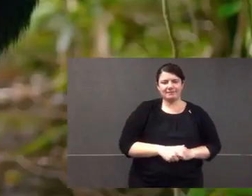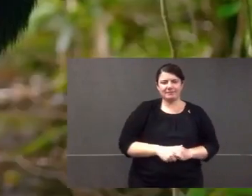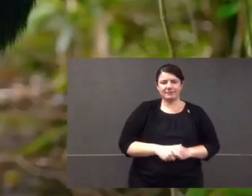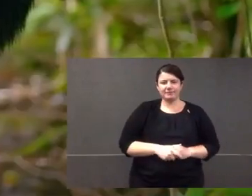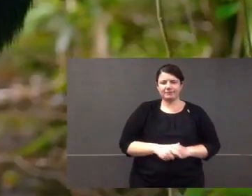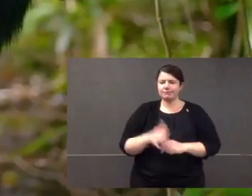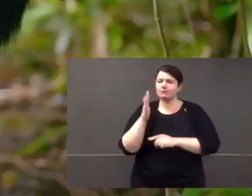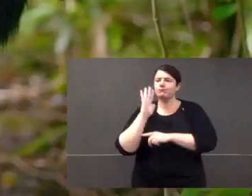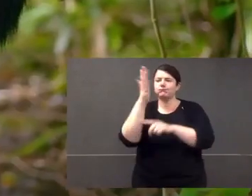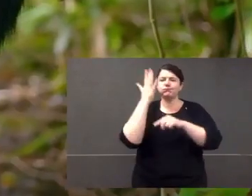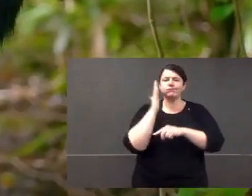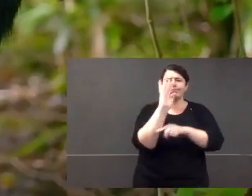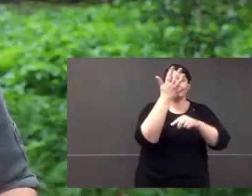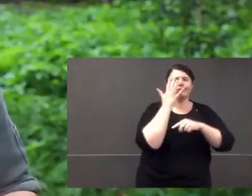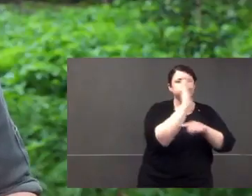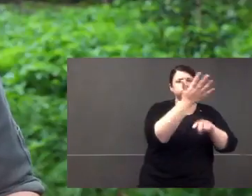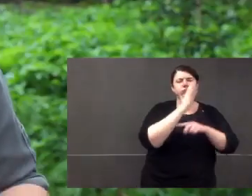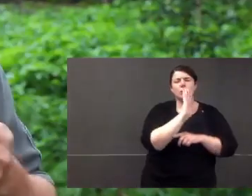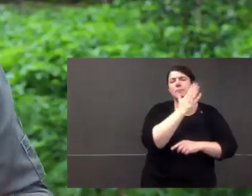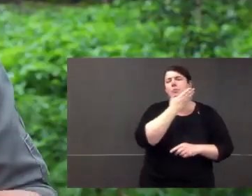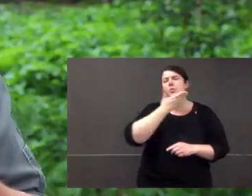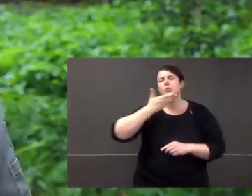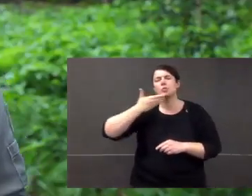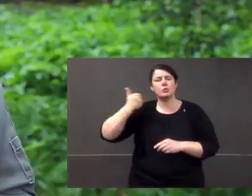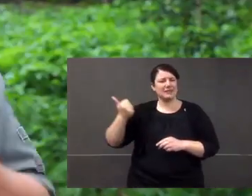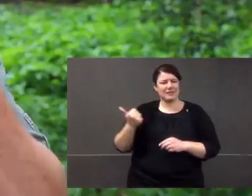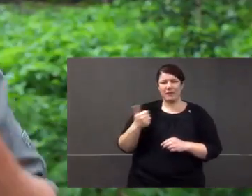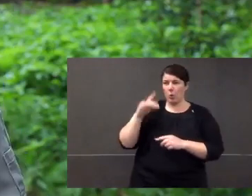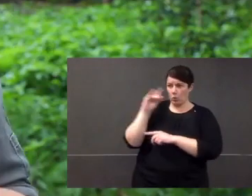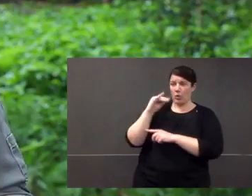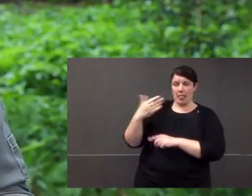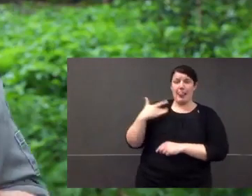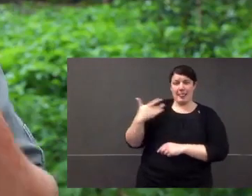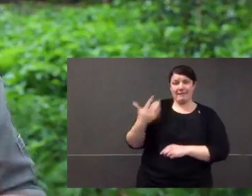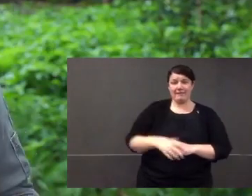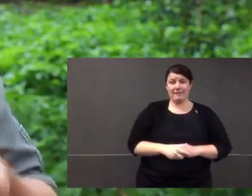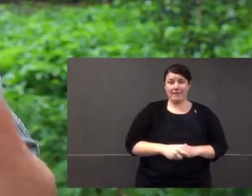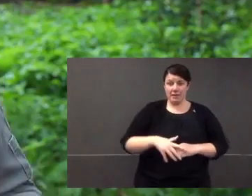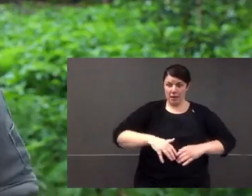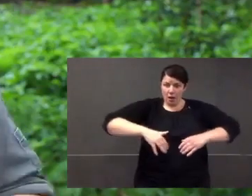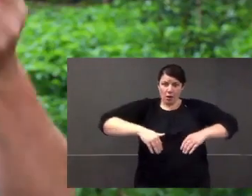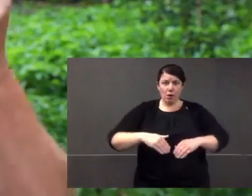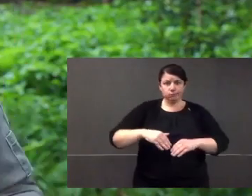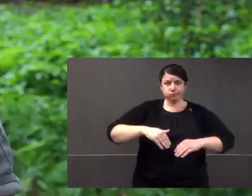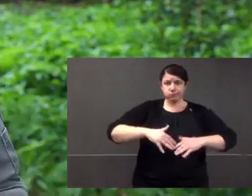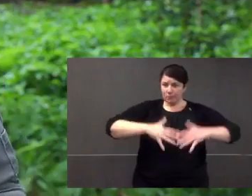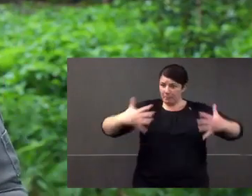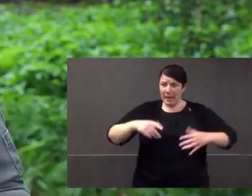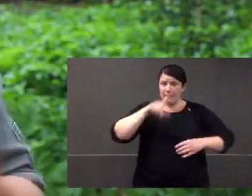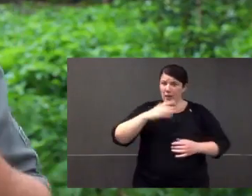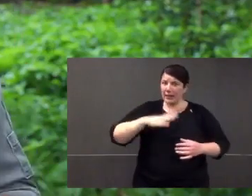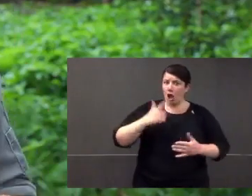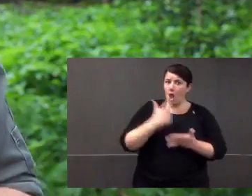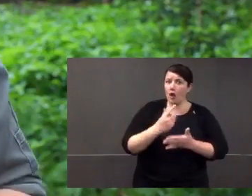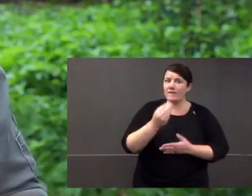really safe in there. The habitat of cassowaries are some of the luscious and most beautiful tropical rainforests on earth.